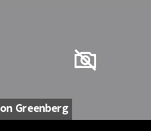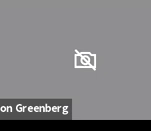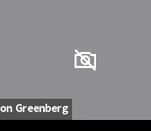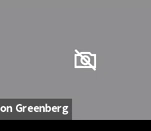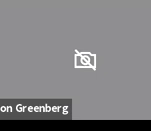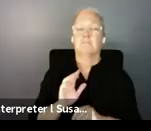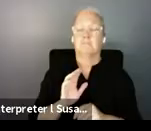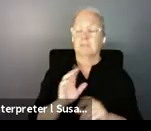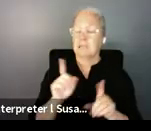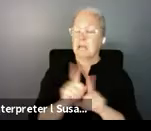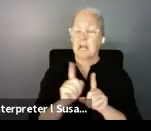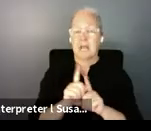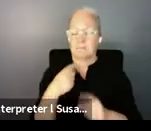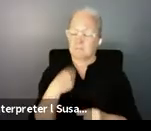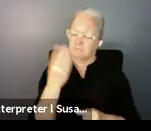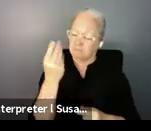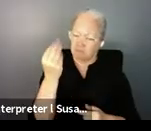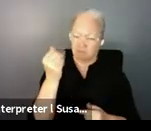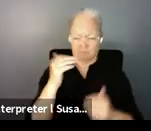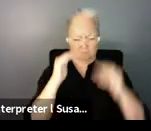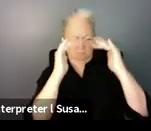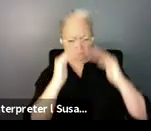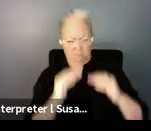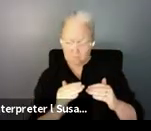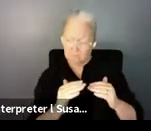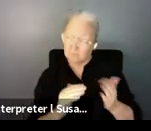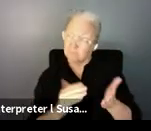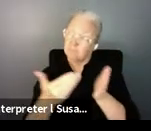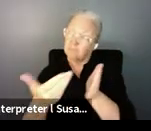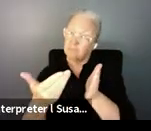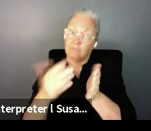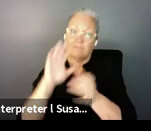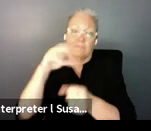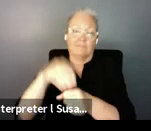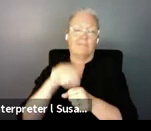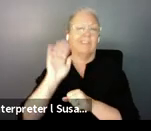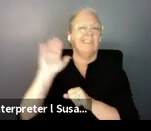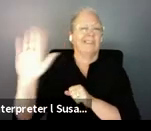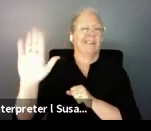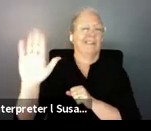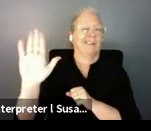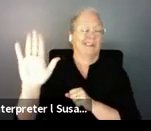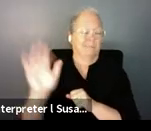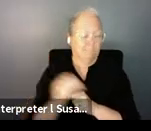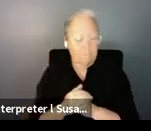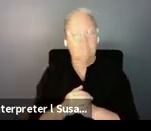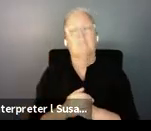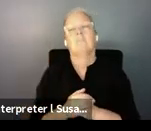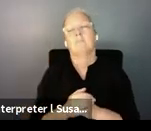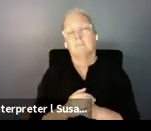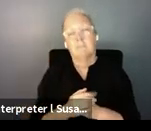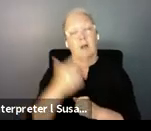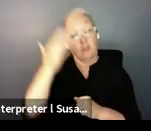system and recognizing that in many cases, there is very difficult to get new money.